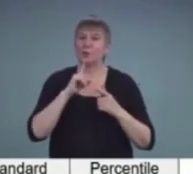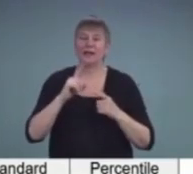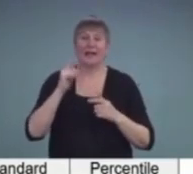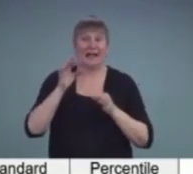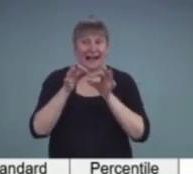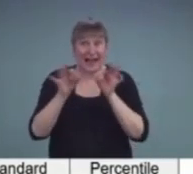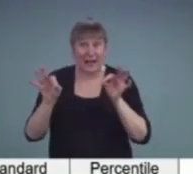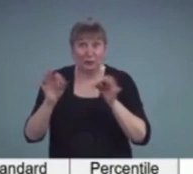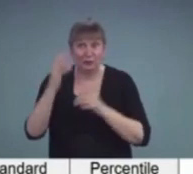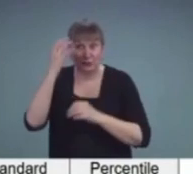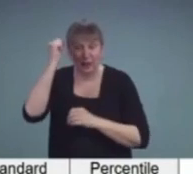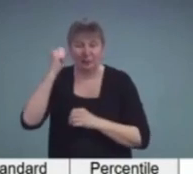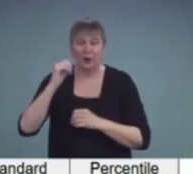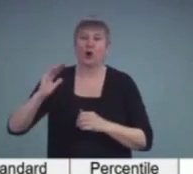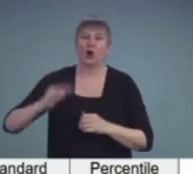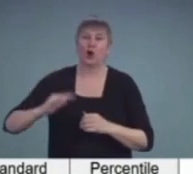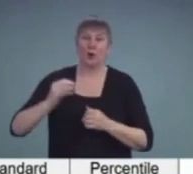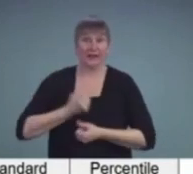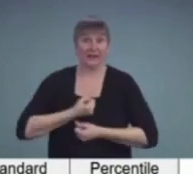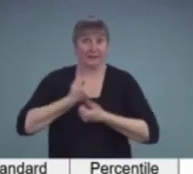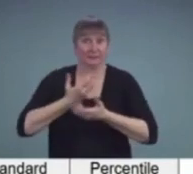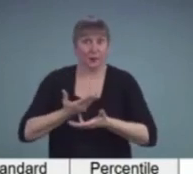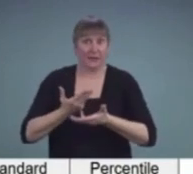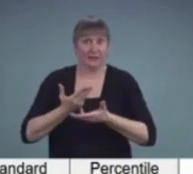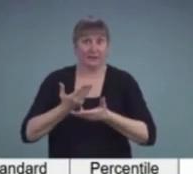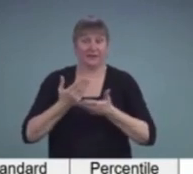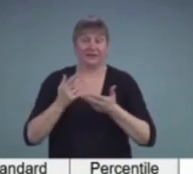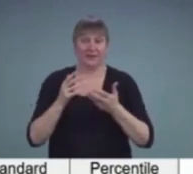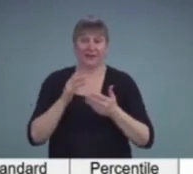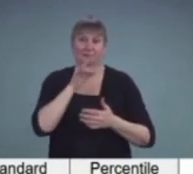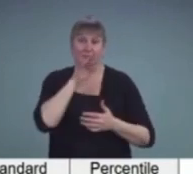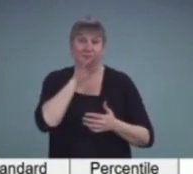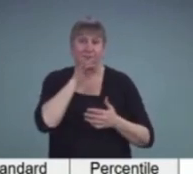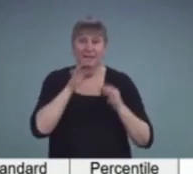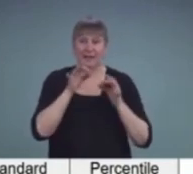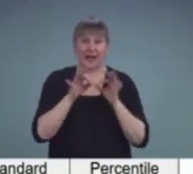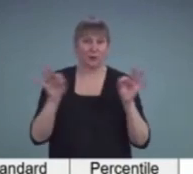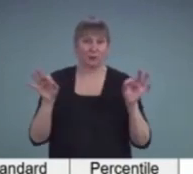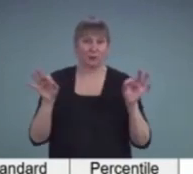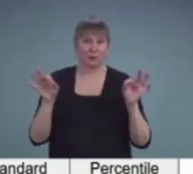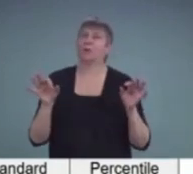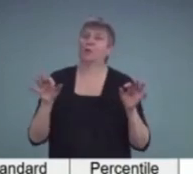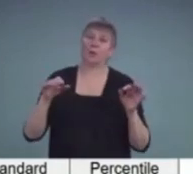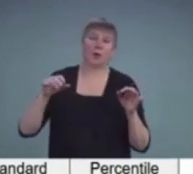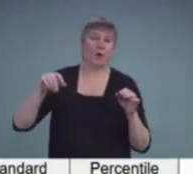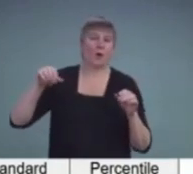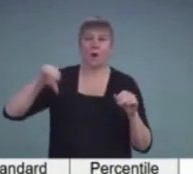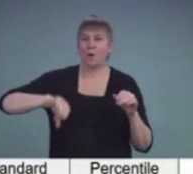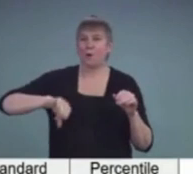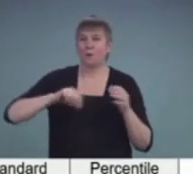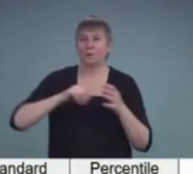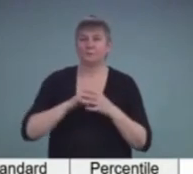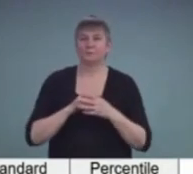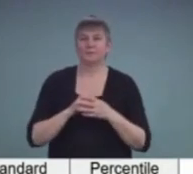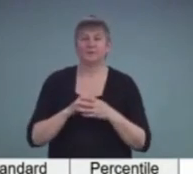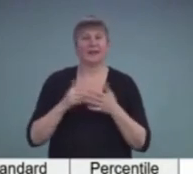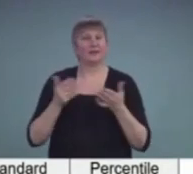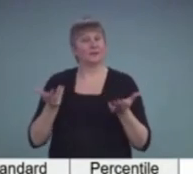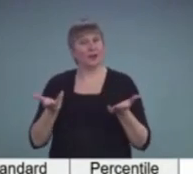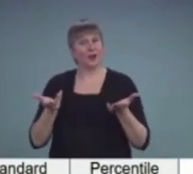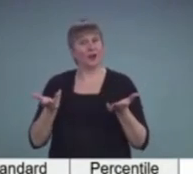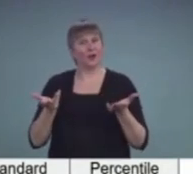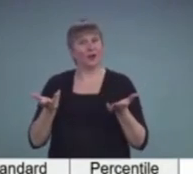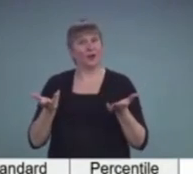language is quite low. So, again, in summary, it was hard for him to deal with some of these more higher level